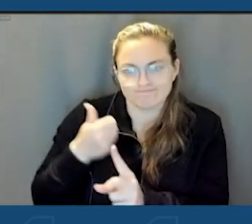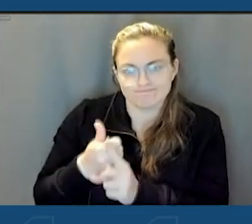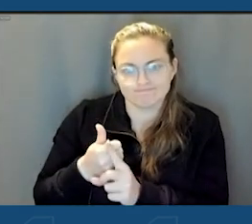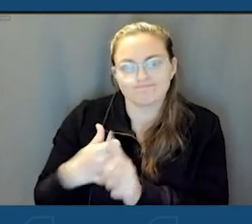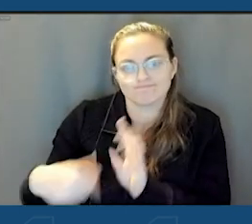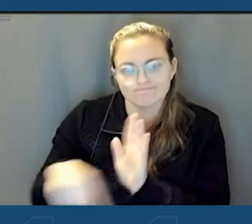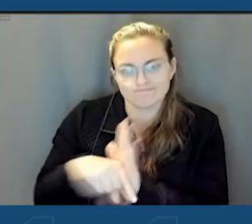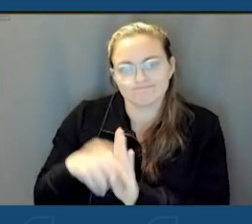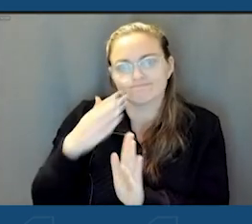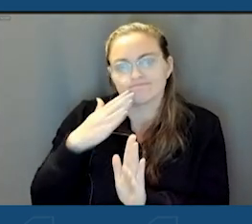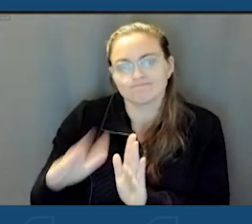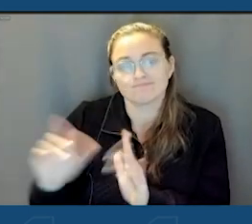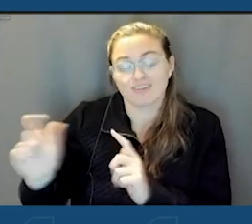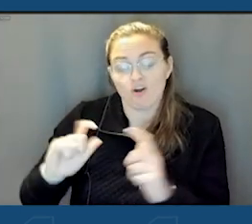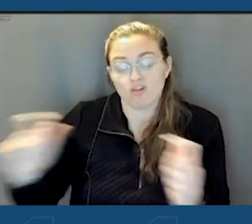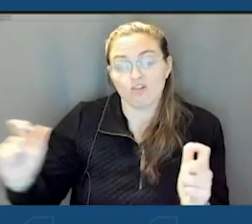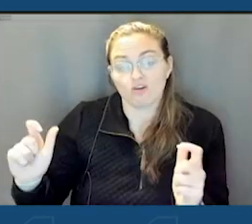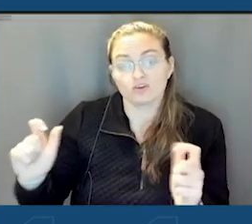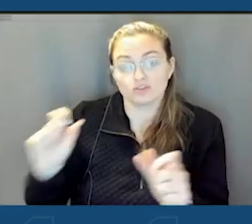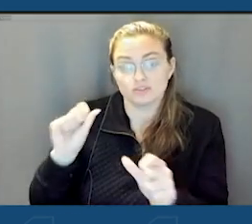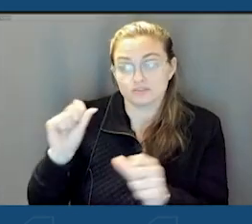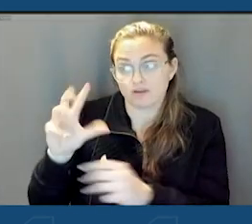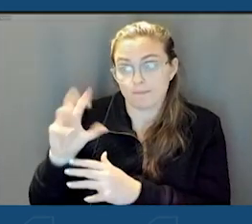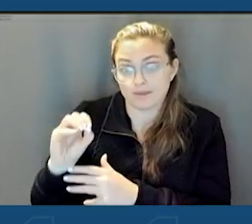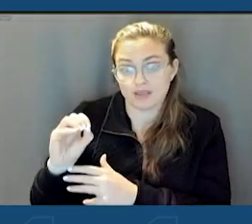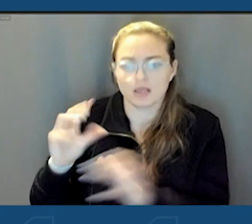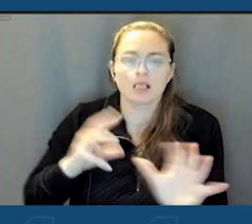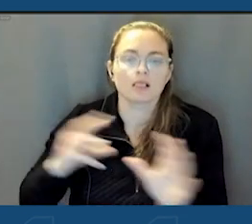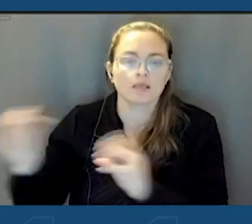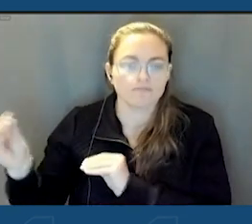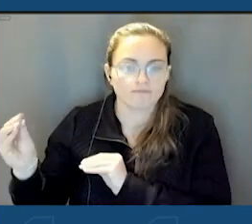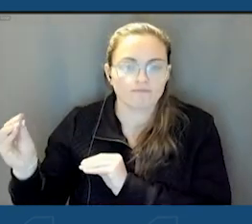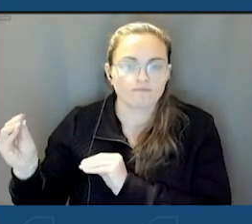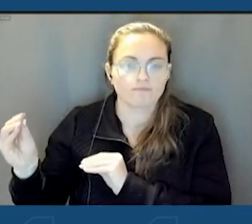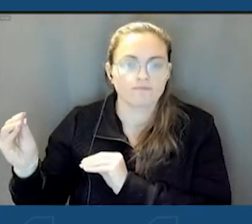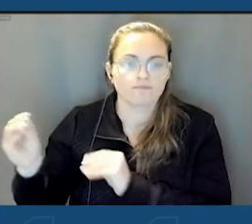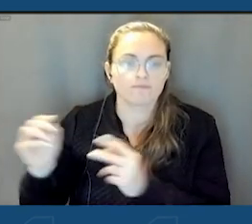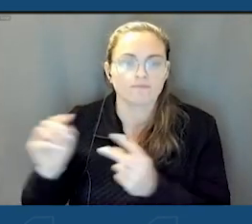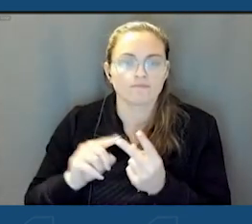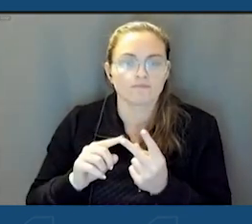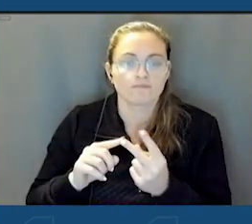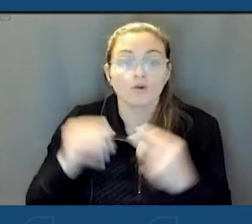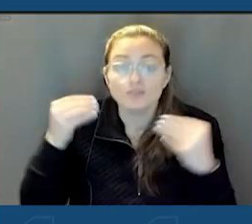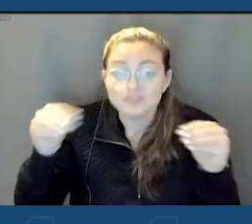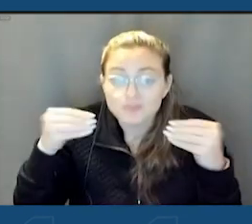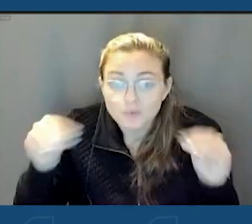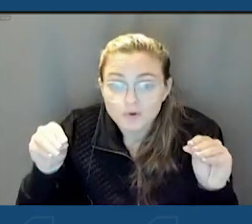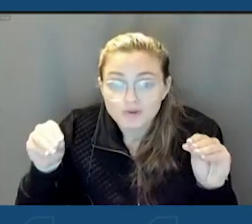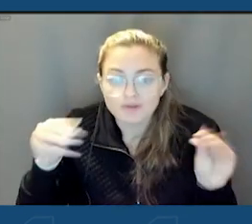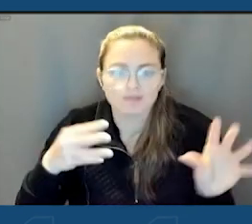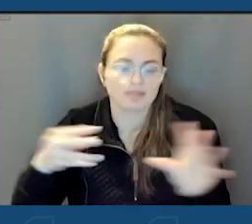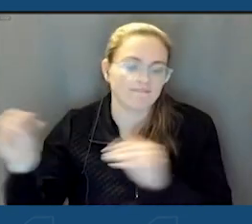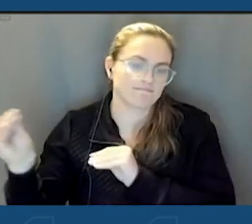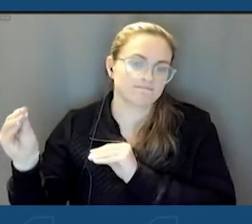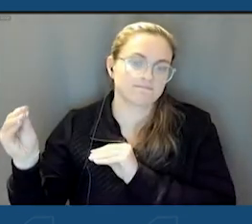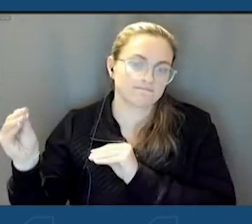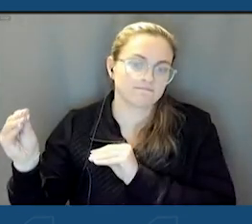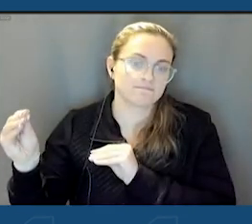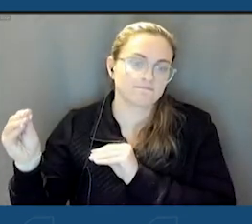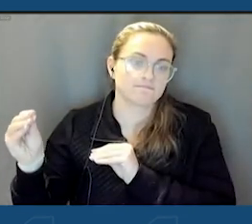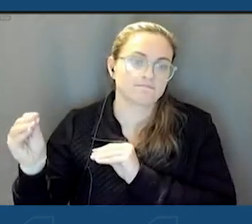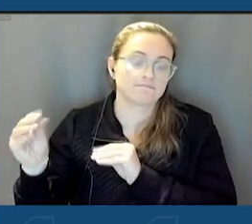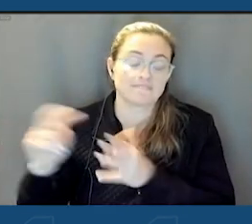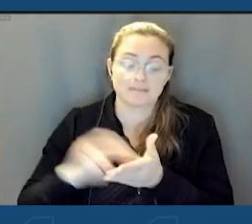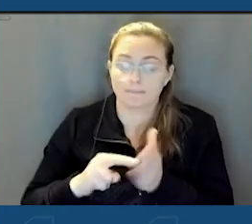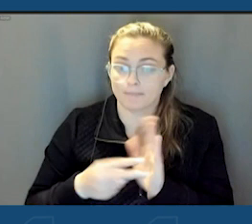our largest employer left town, our largest retailer left town, and that left